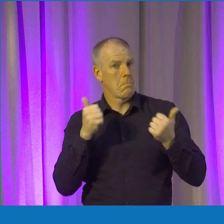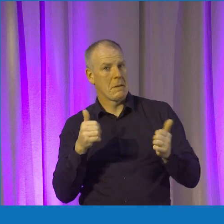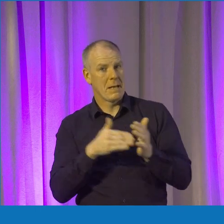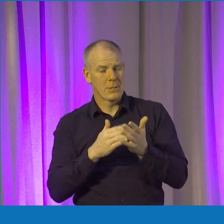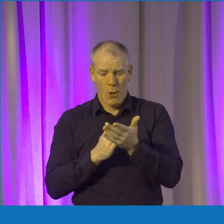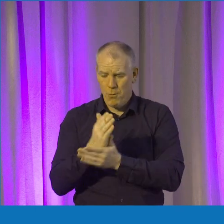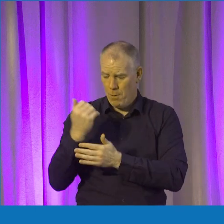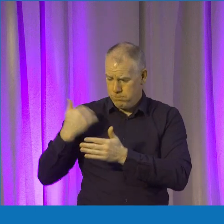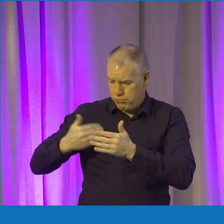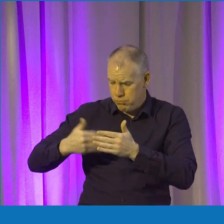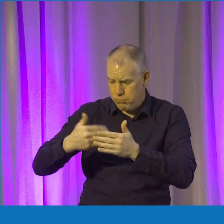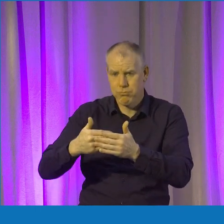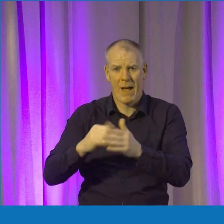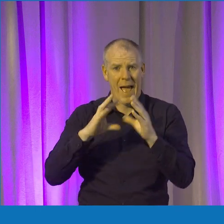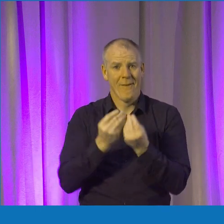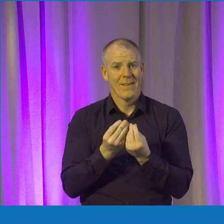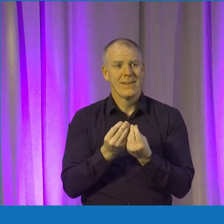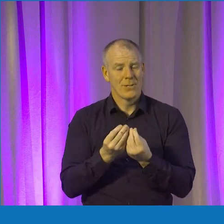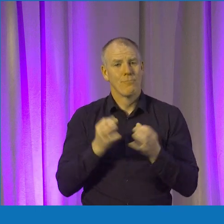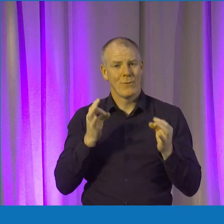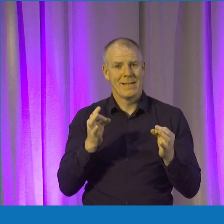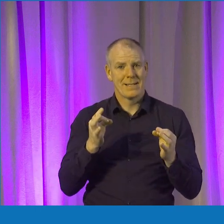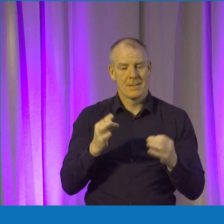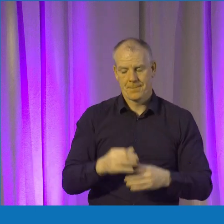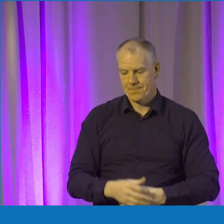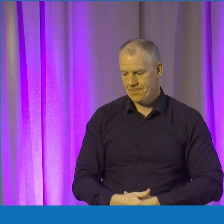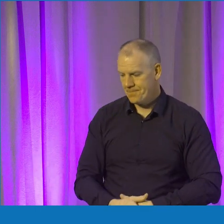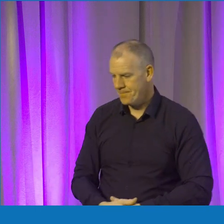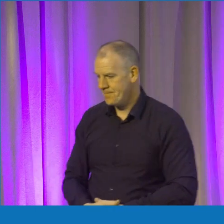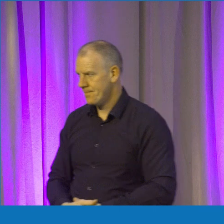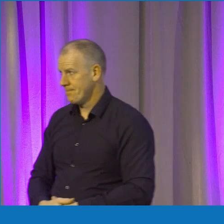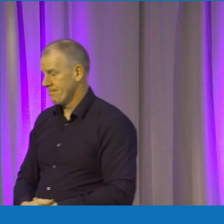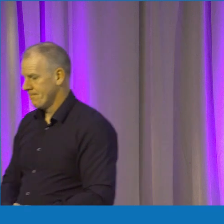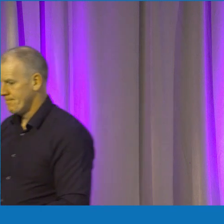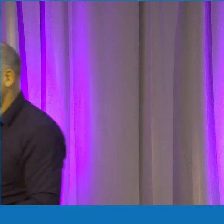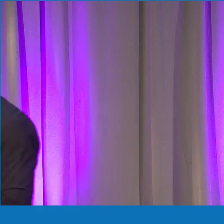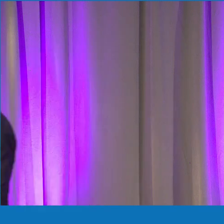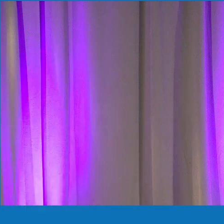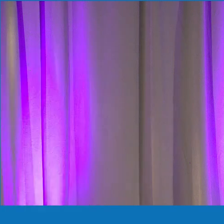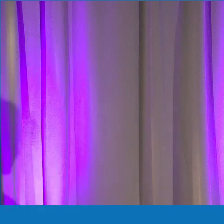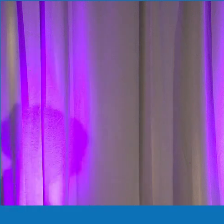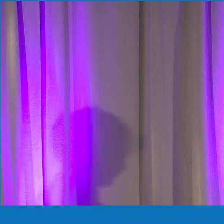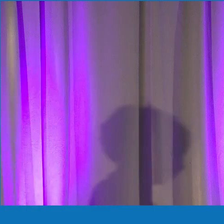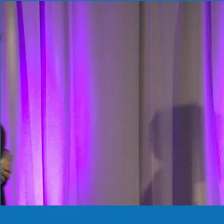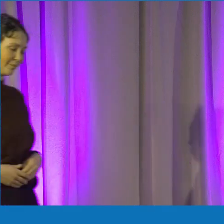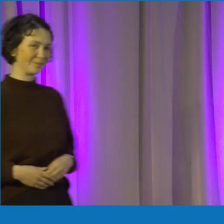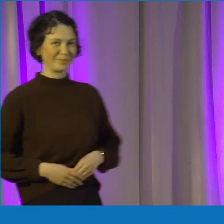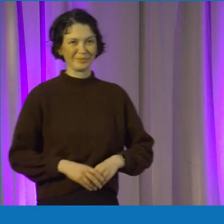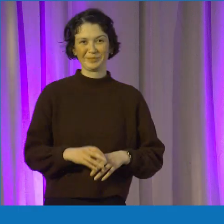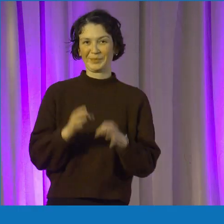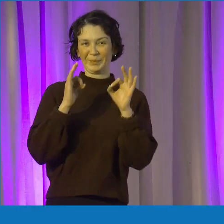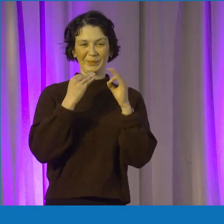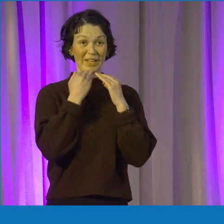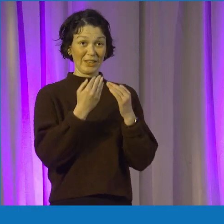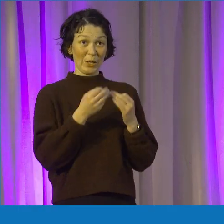we've gone through the whole thing. So it's been great. Absolutely. That's amazing. Matthew, do you want to tell us a little bit about the city pathways to progress?